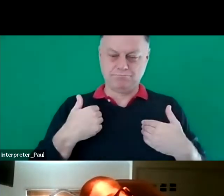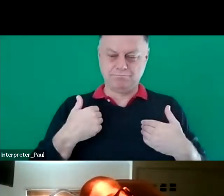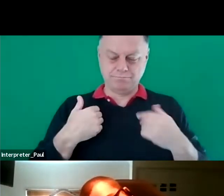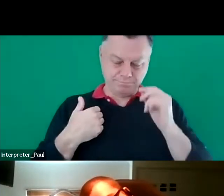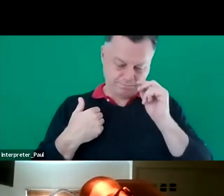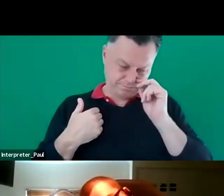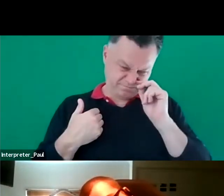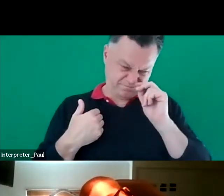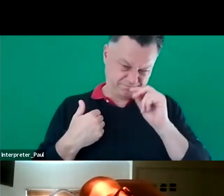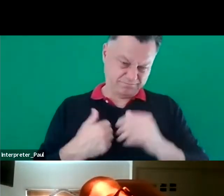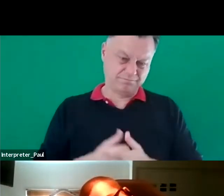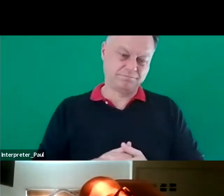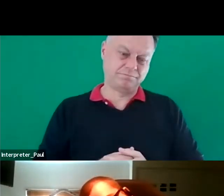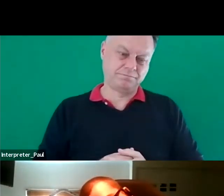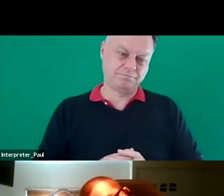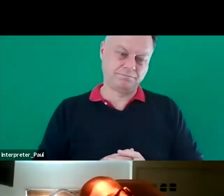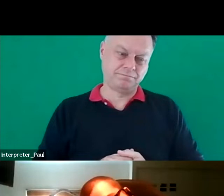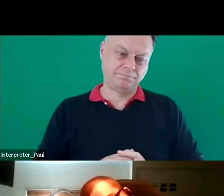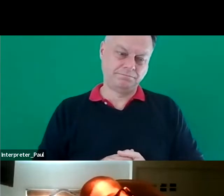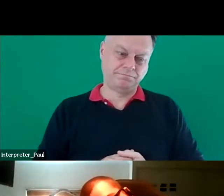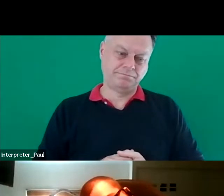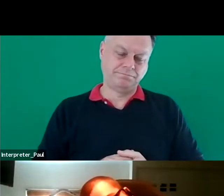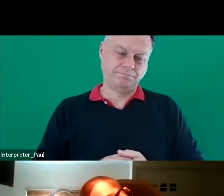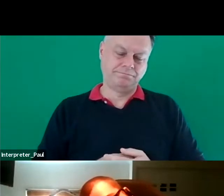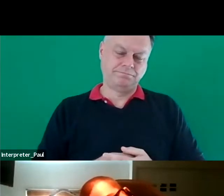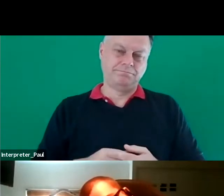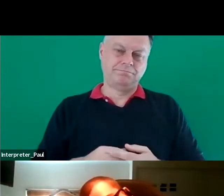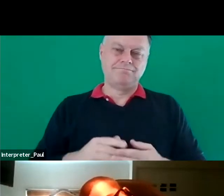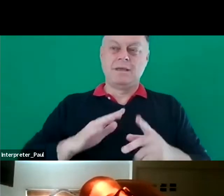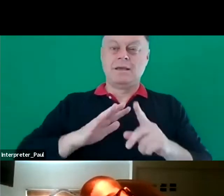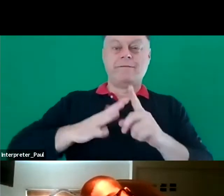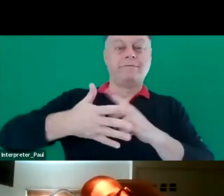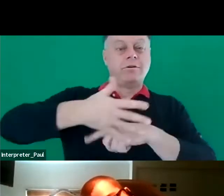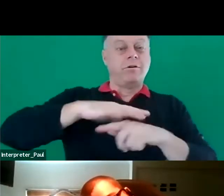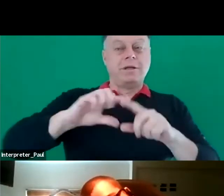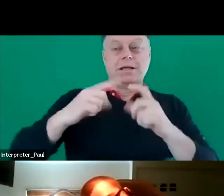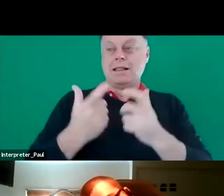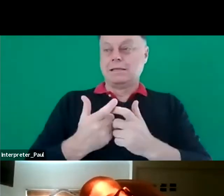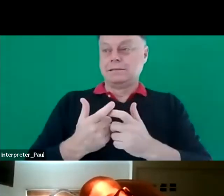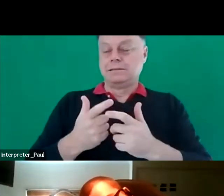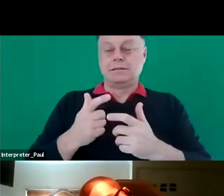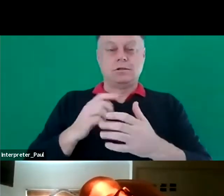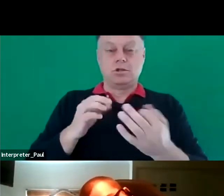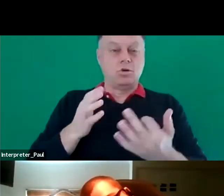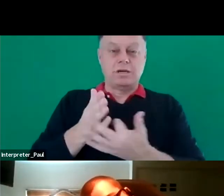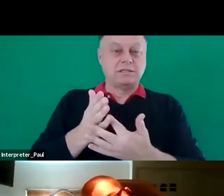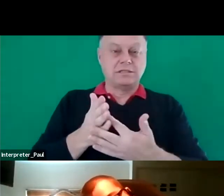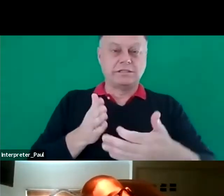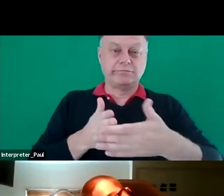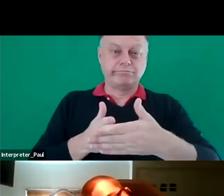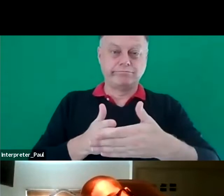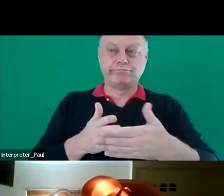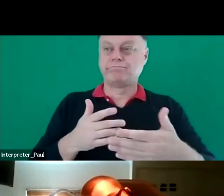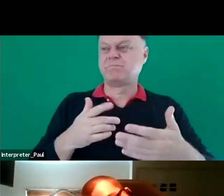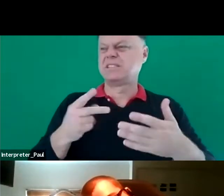an inaccessible environment and classrooms affected my education. It meant that I couldn't be included in